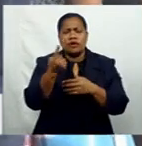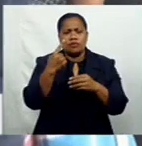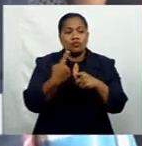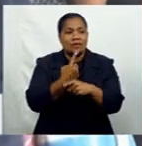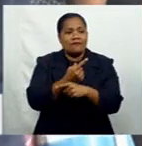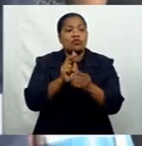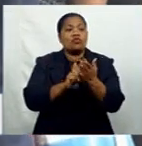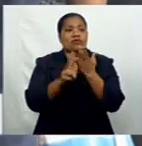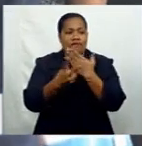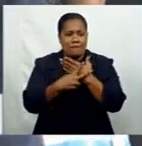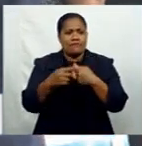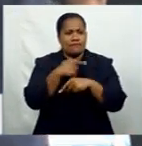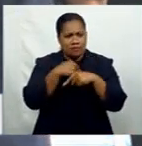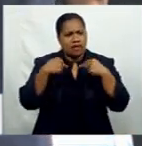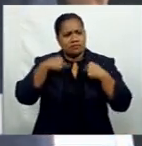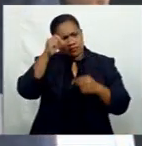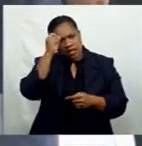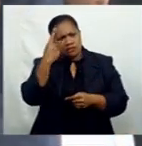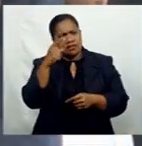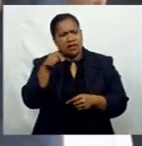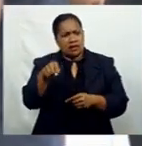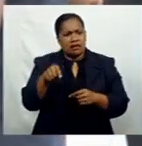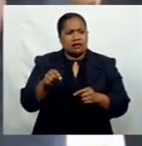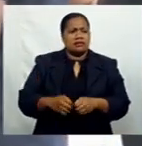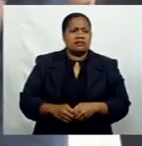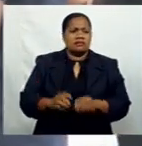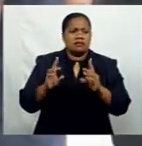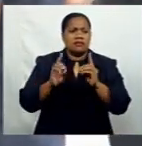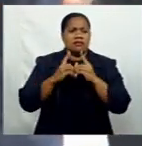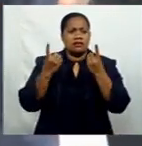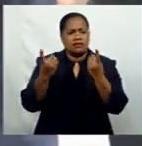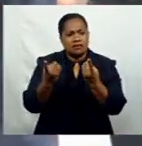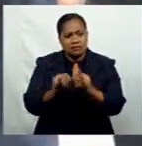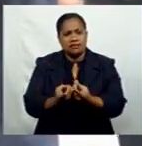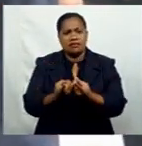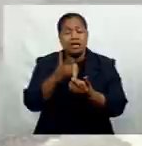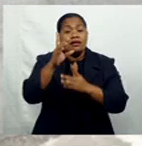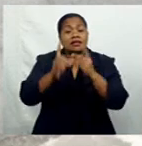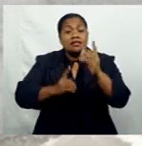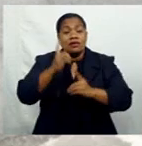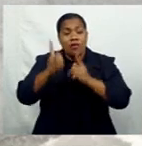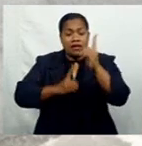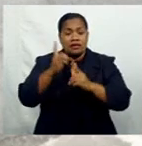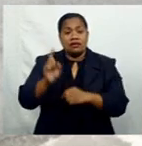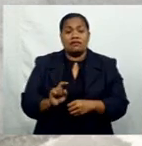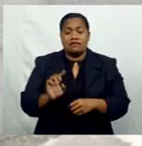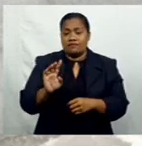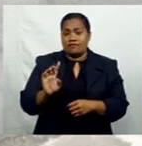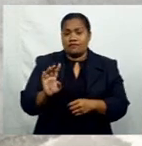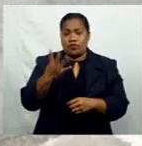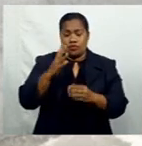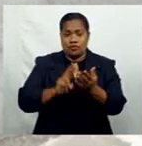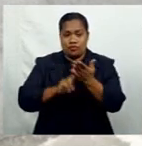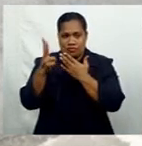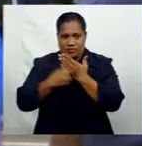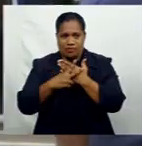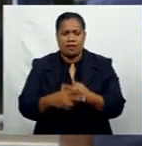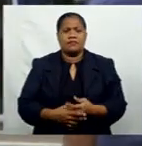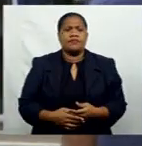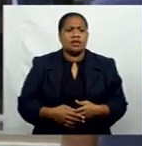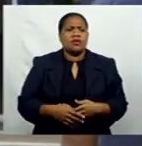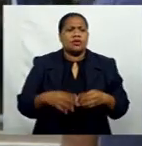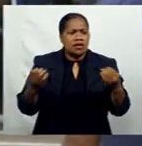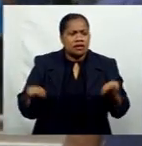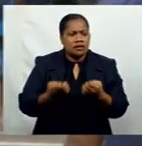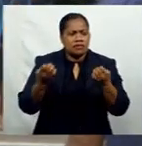understand also there's Diwali on the 4th of November. Government is urging Fijians who have not received their